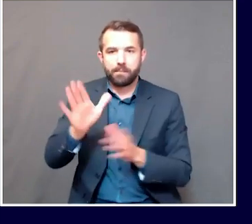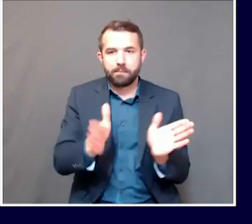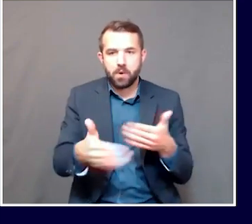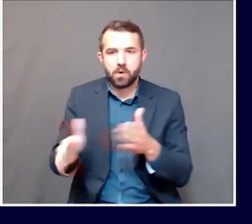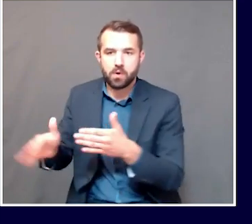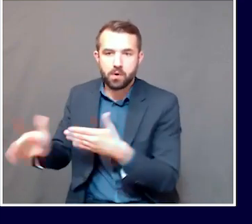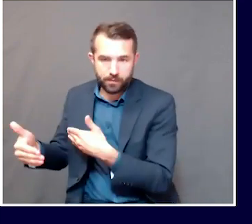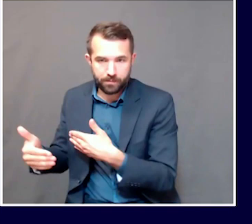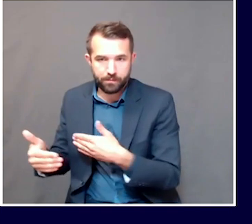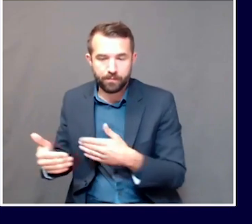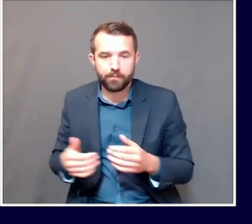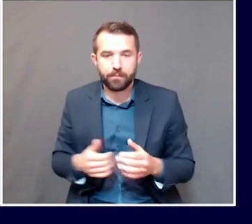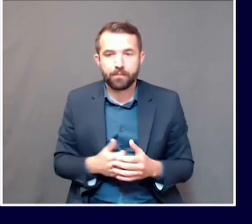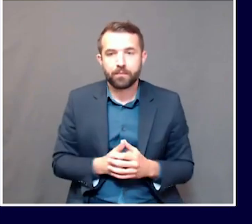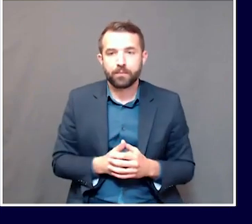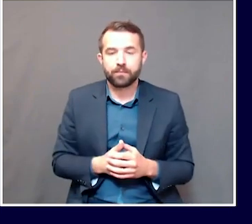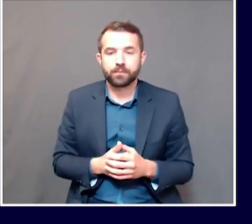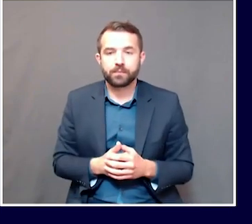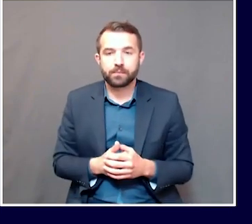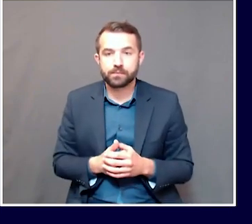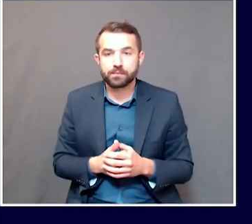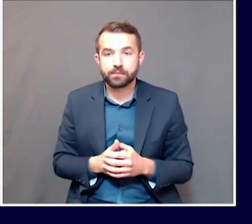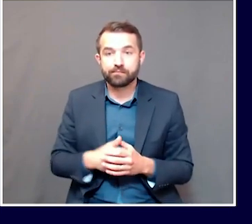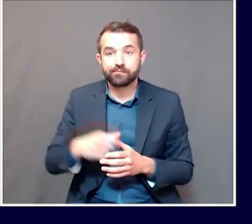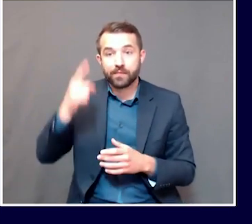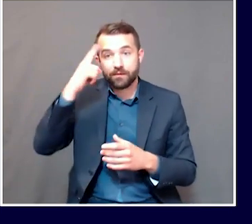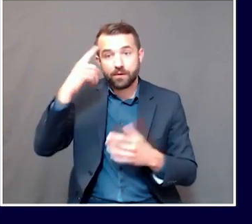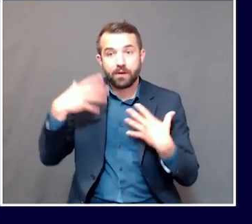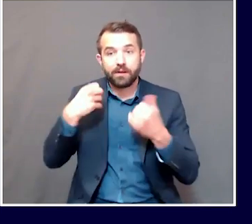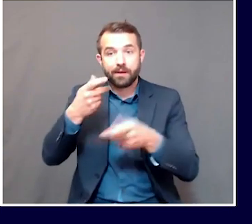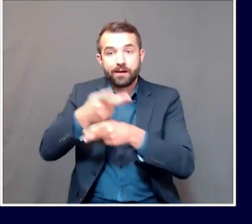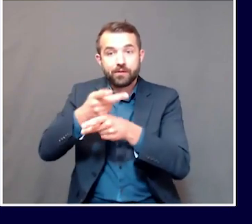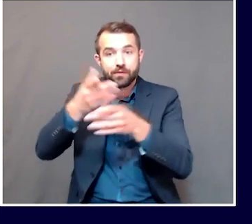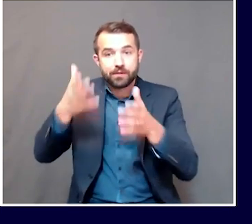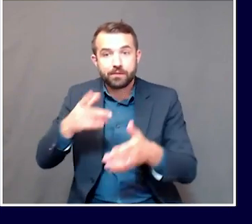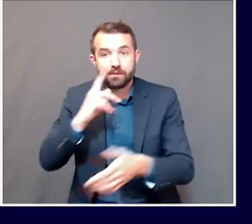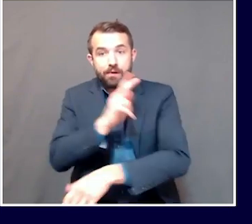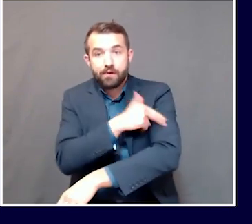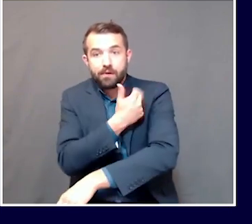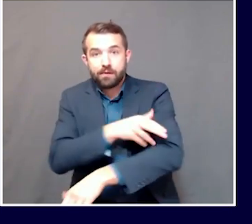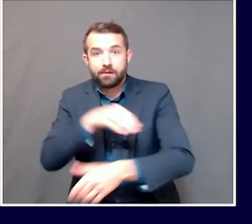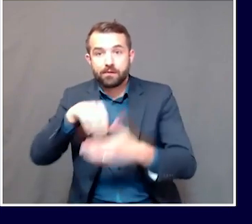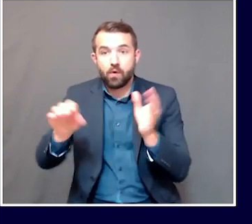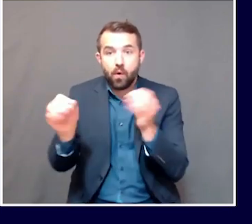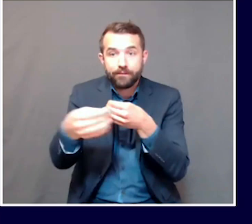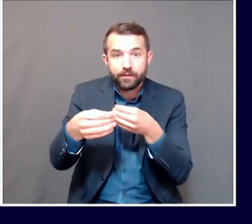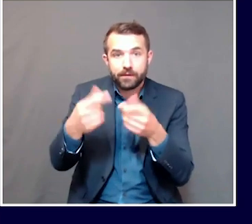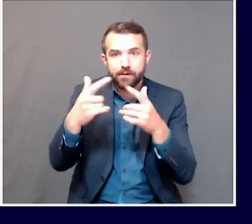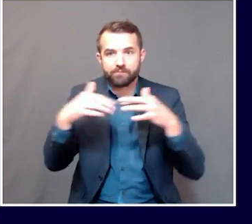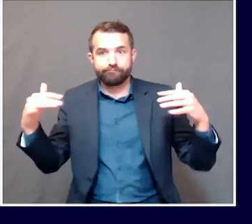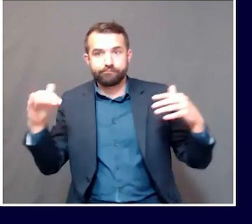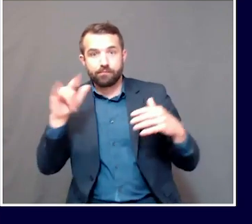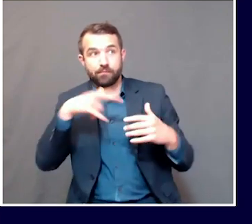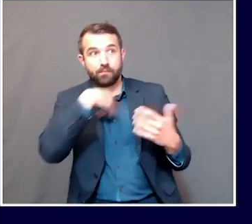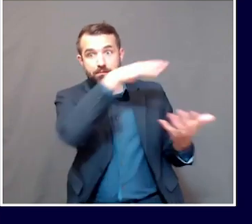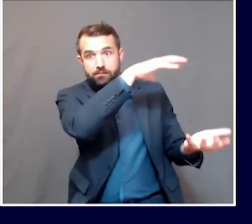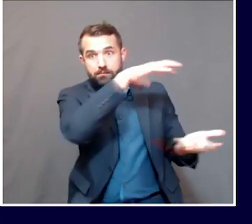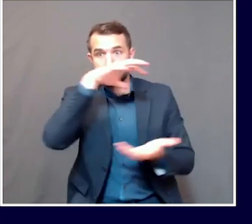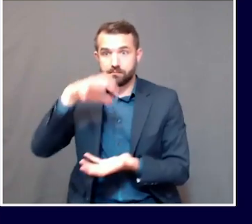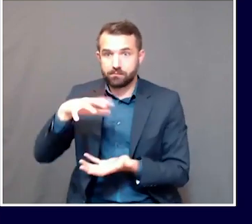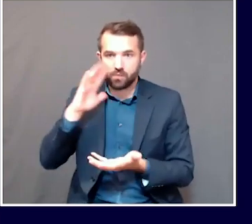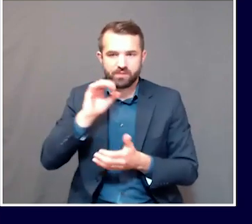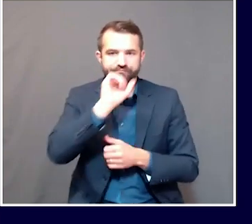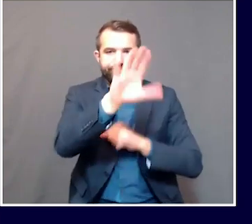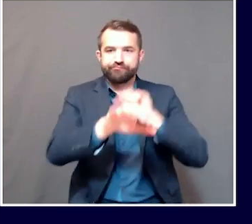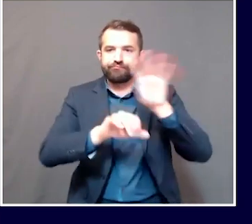Remdesivir for use in healthcare facilities across the state. As soon as that shipment is received and distributed, I'll make sure we